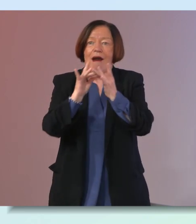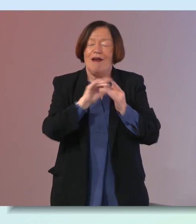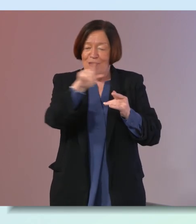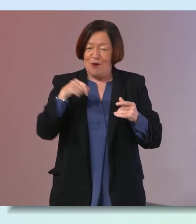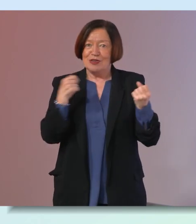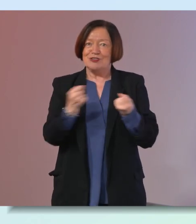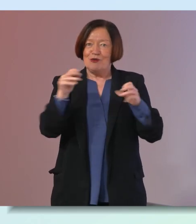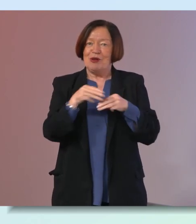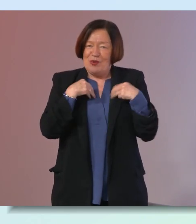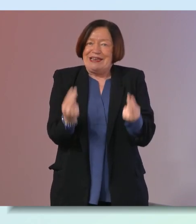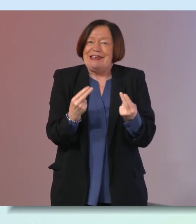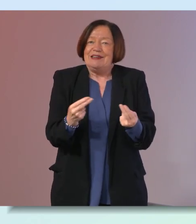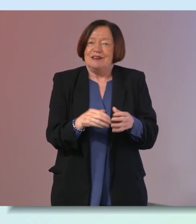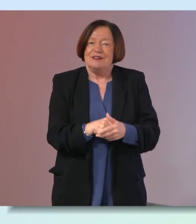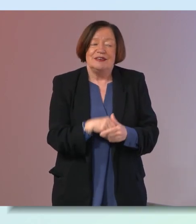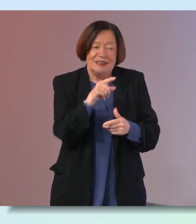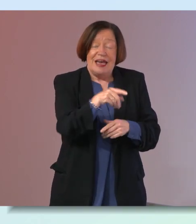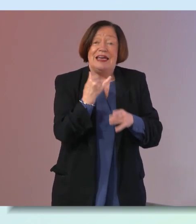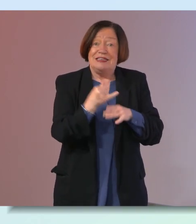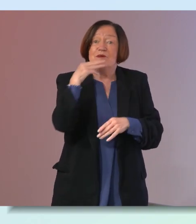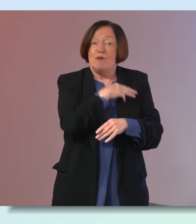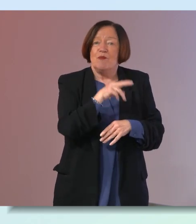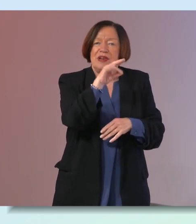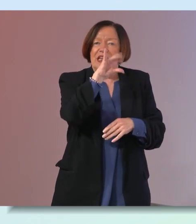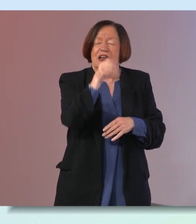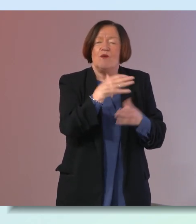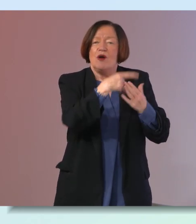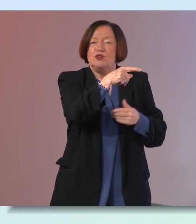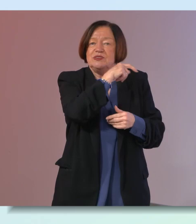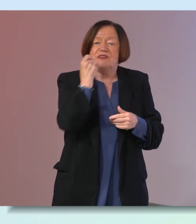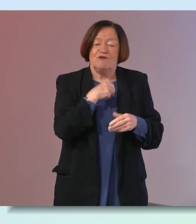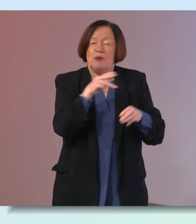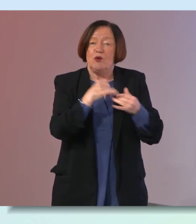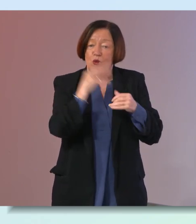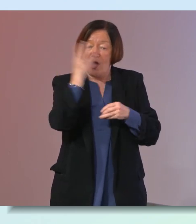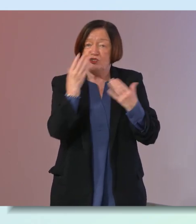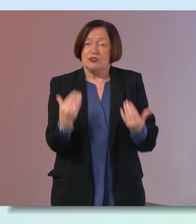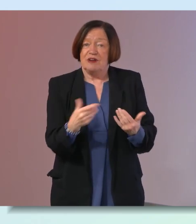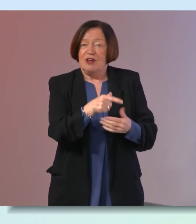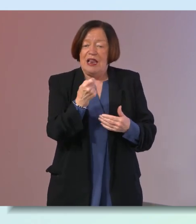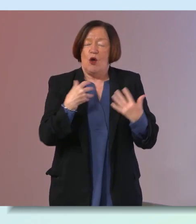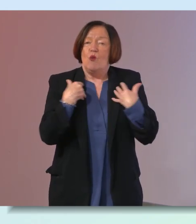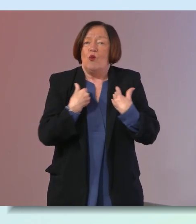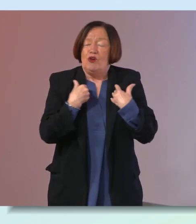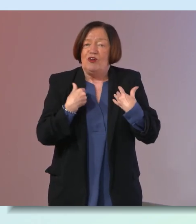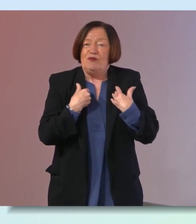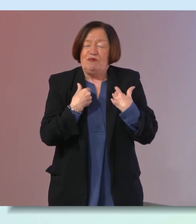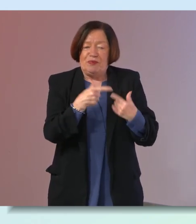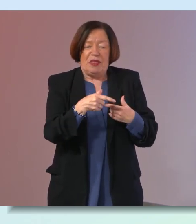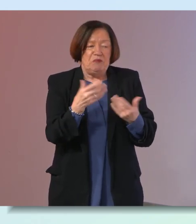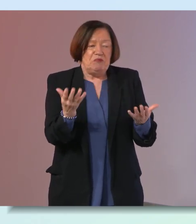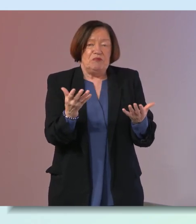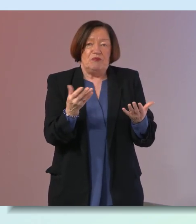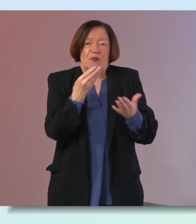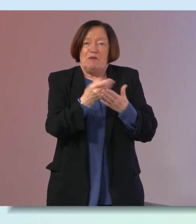we need that that is very important and nicola what would you say just for people watching here now that are a little bit worried that you know they may have